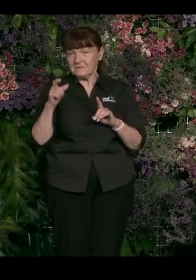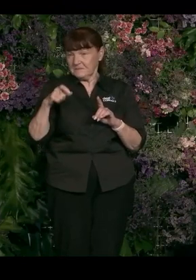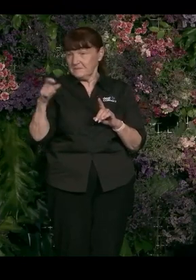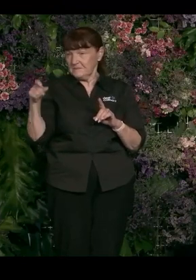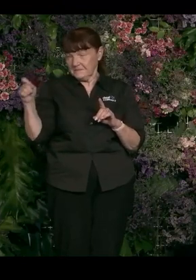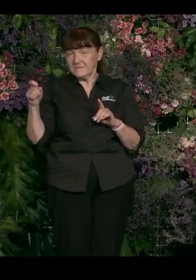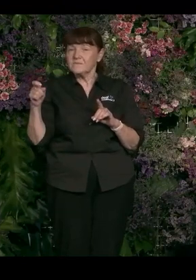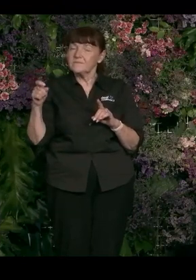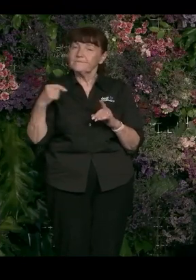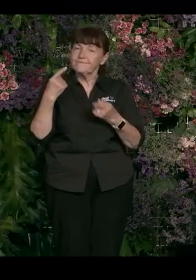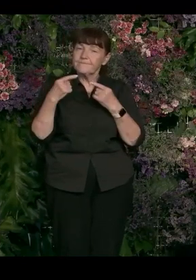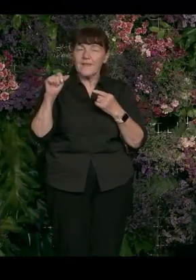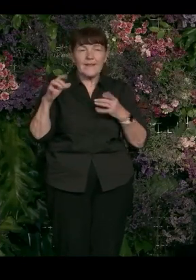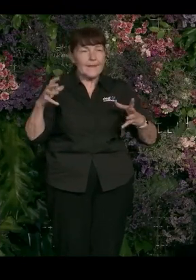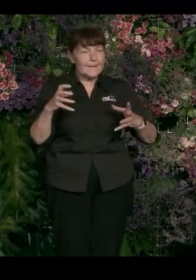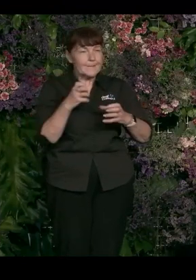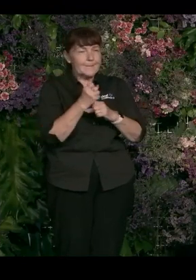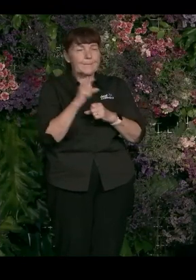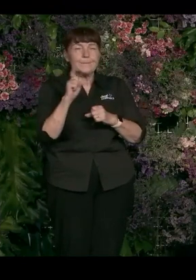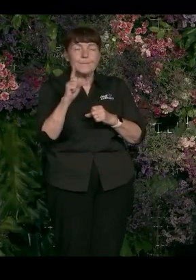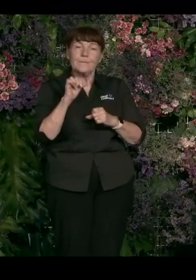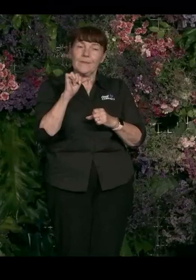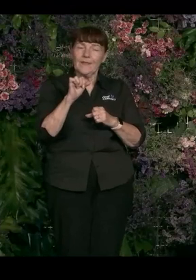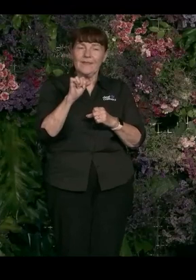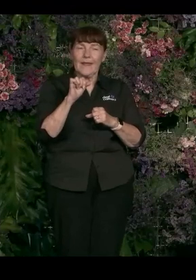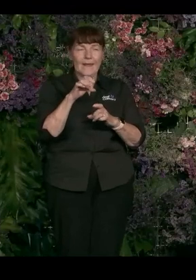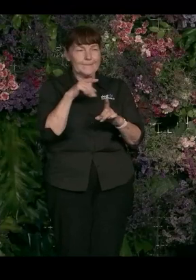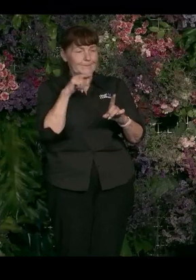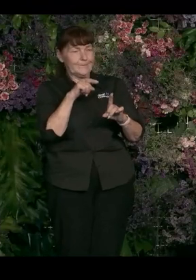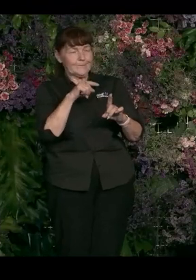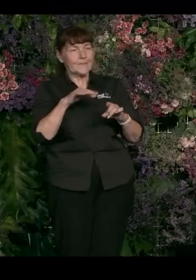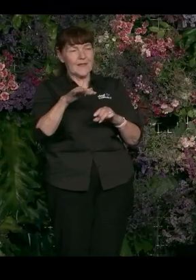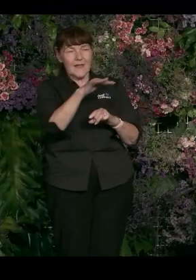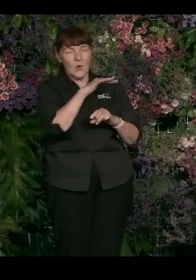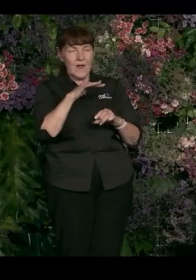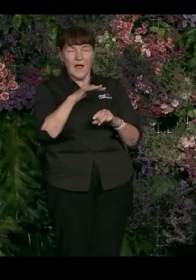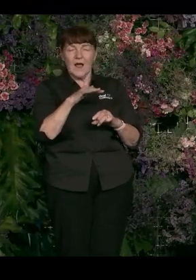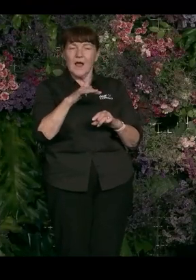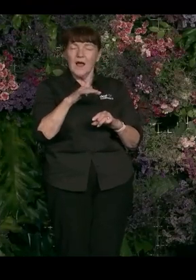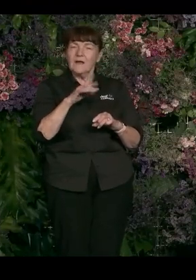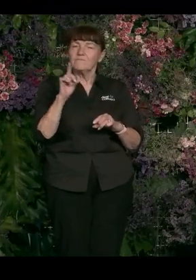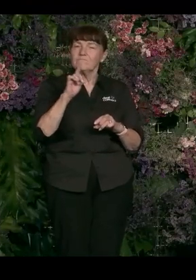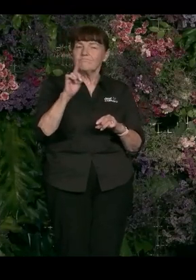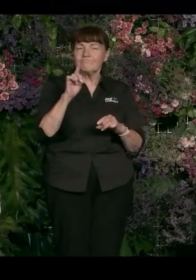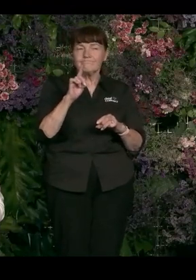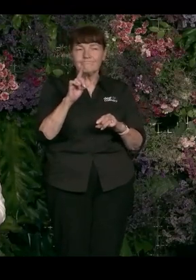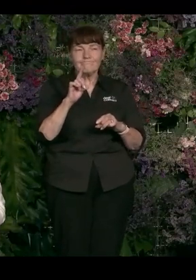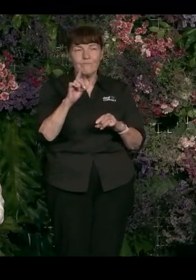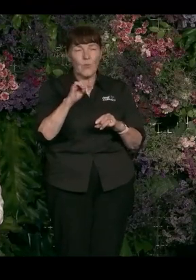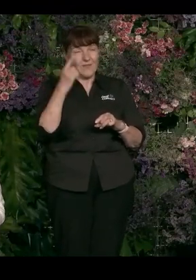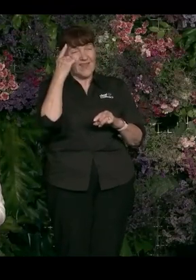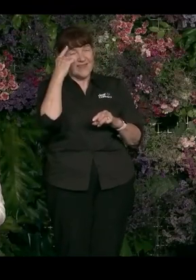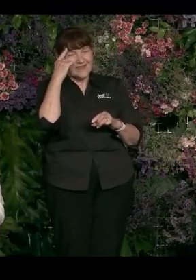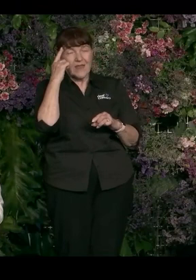members to give their short pricey of their particular area or field and where they think